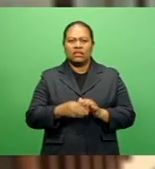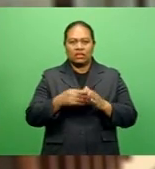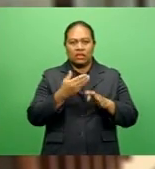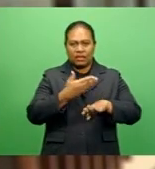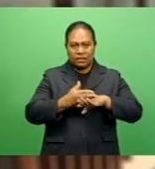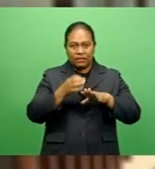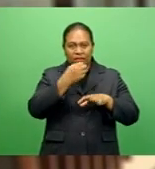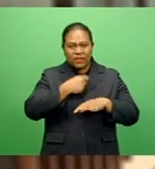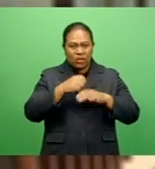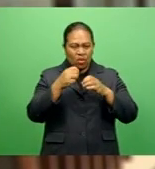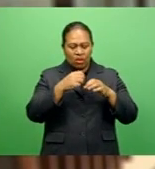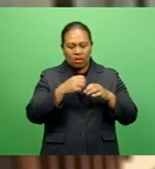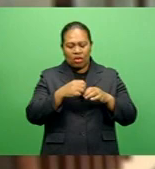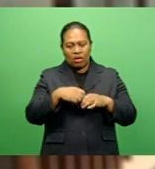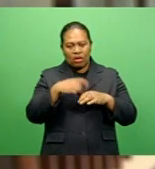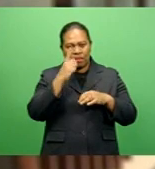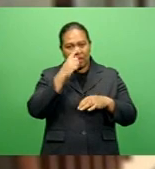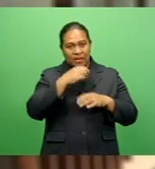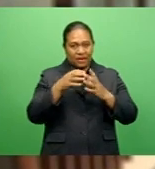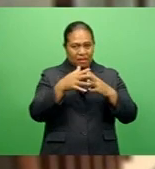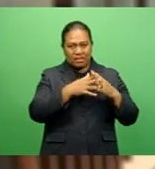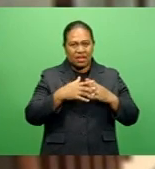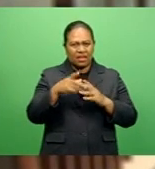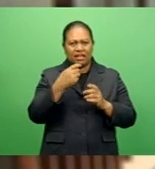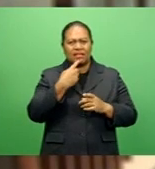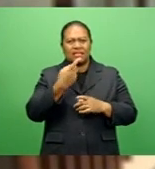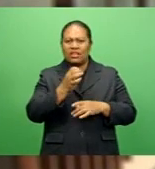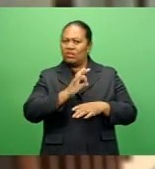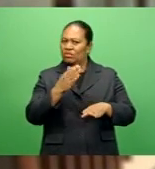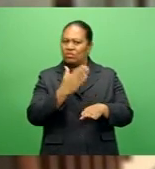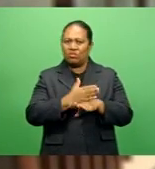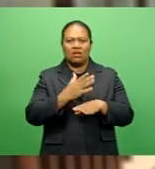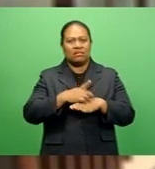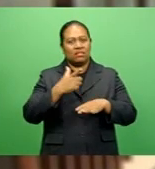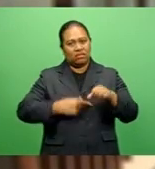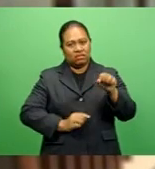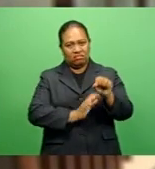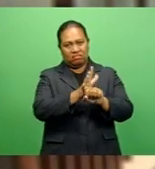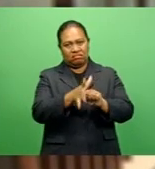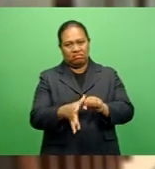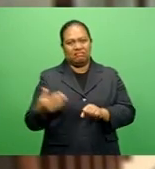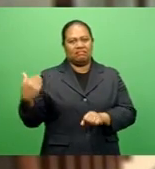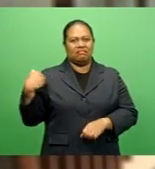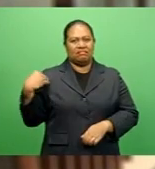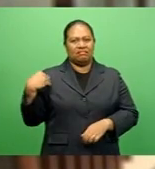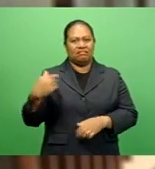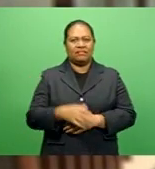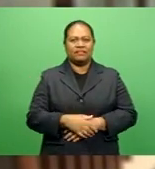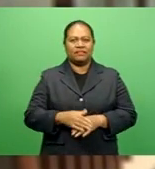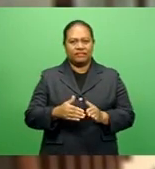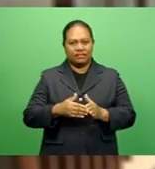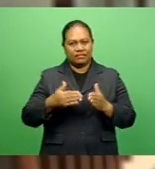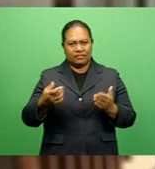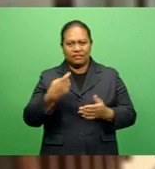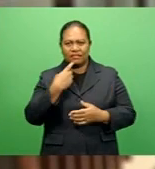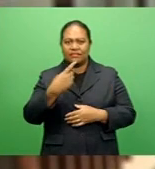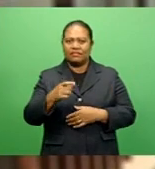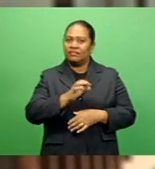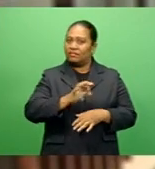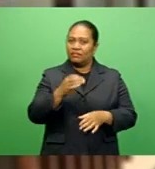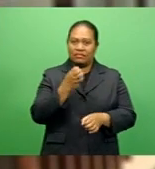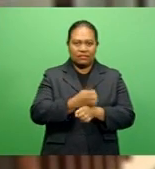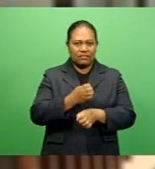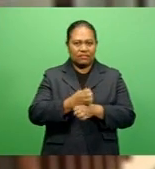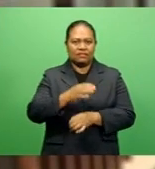claims for unemployment benefits last week amid falling COVID-19 infections. Initial claims for state unemployment